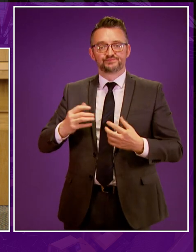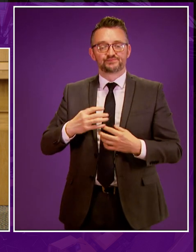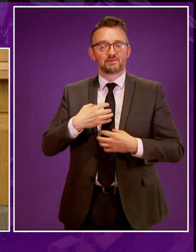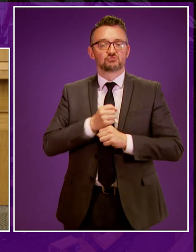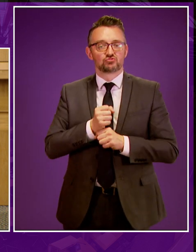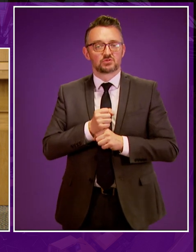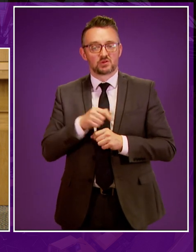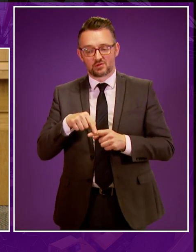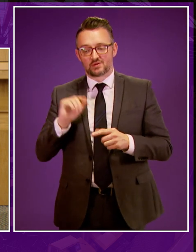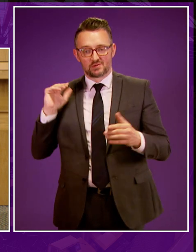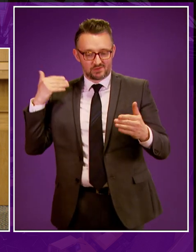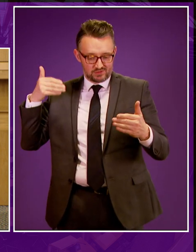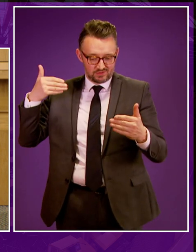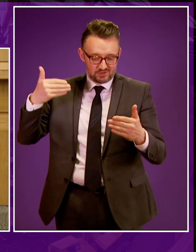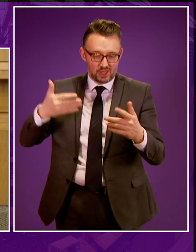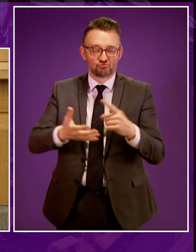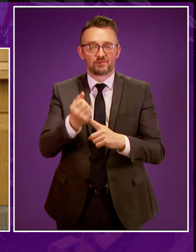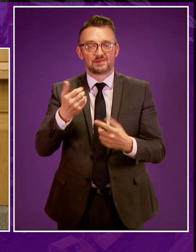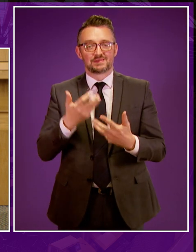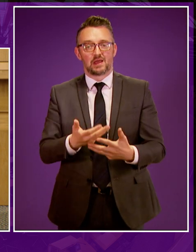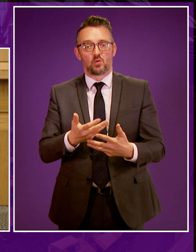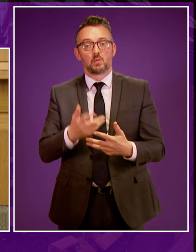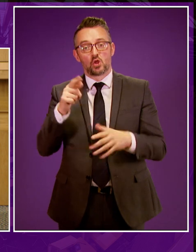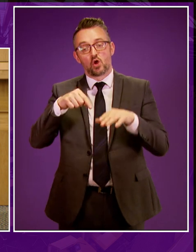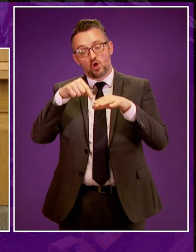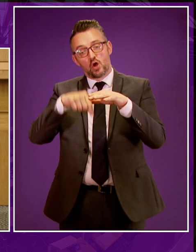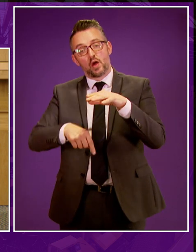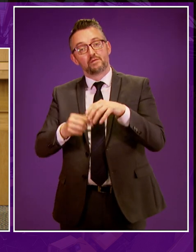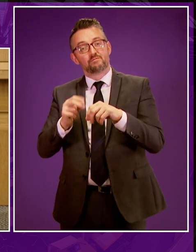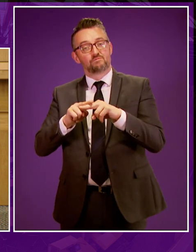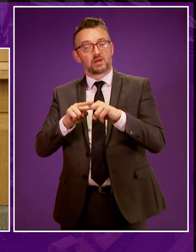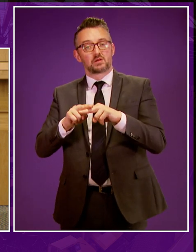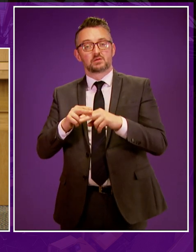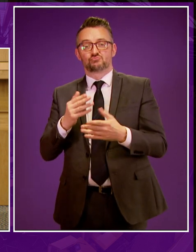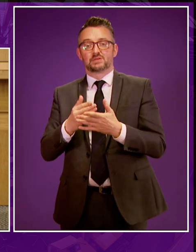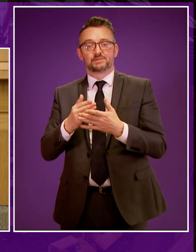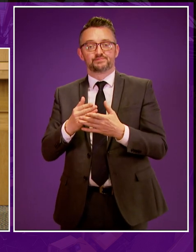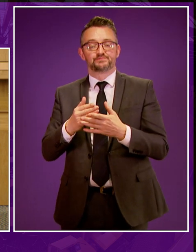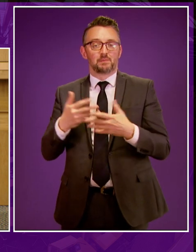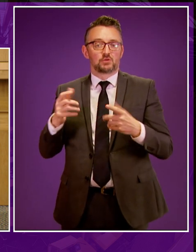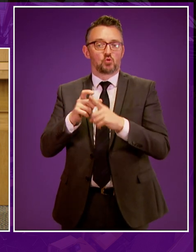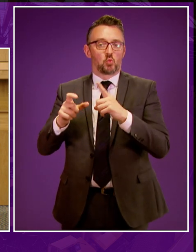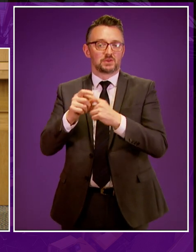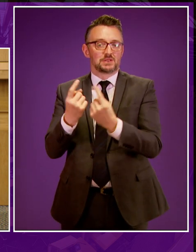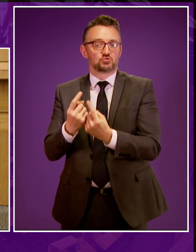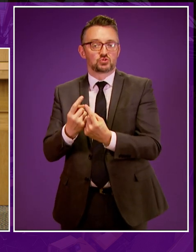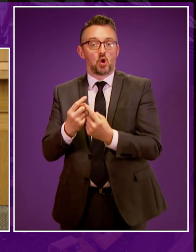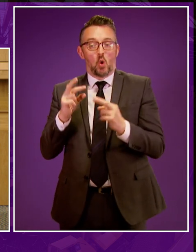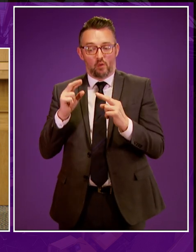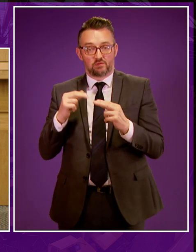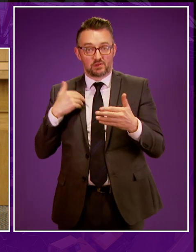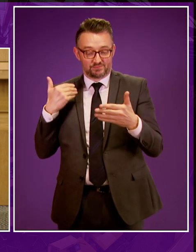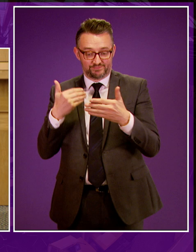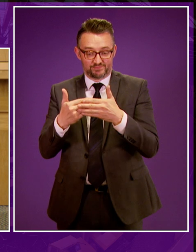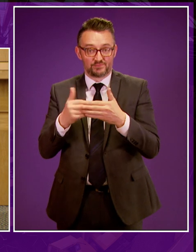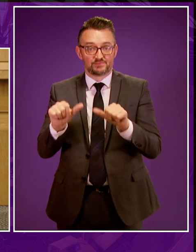time it has taken to reach this point. For the communities facing the prospect of fracking, the weight has been an anxious one. Hopefully that uncertainty is coming to an end. I look